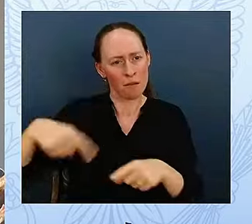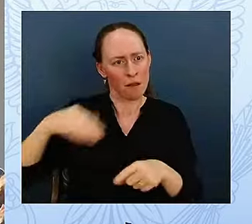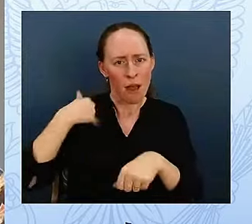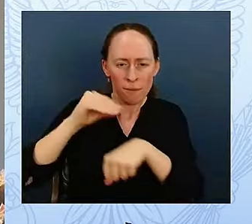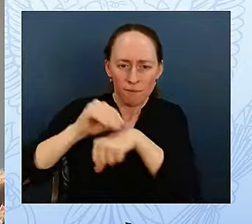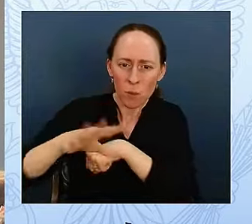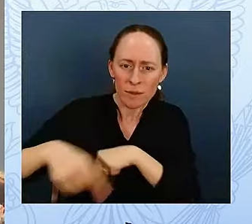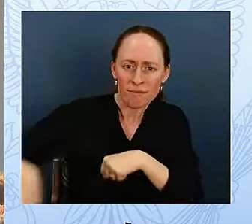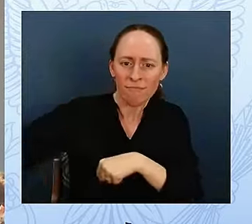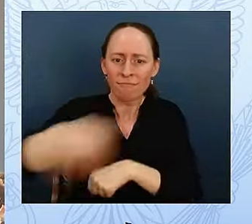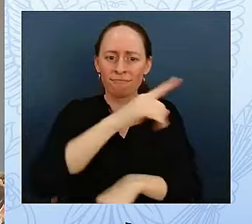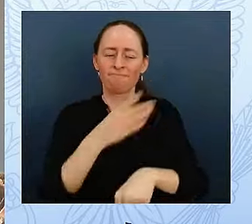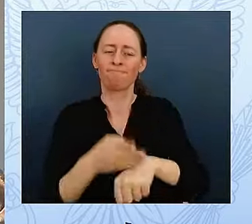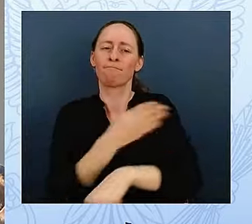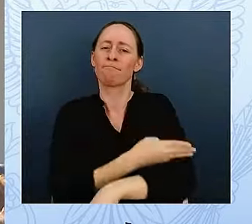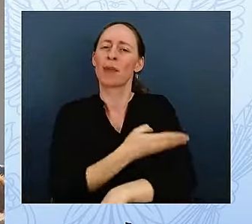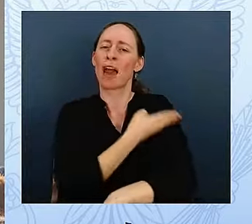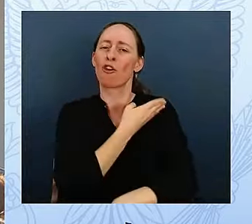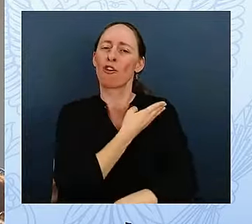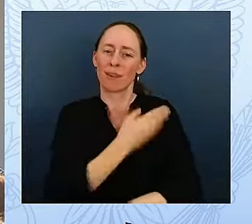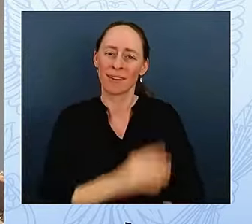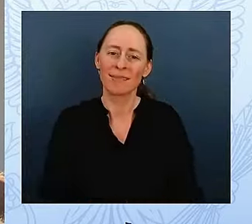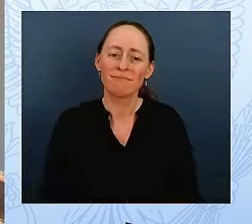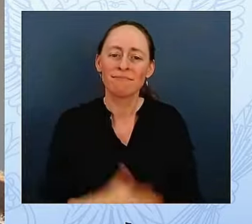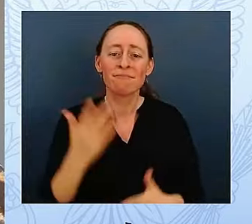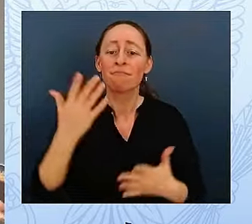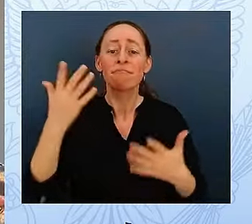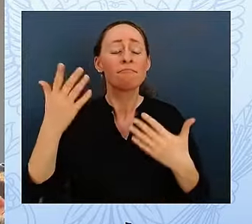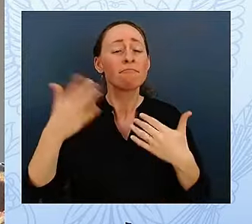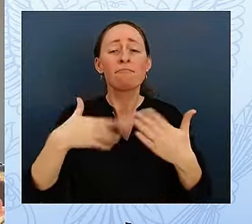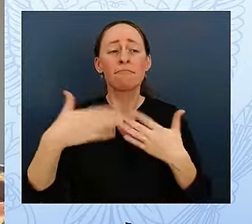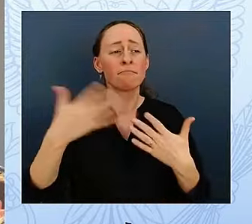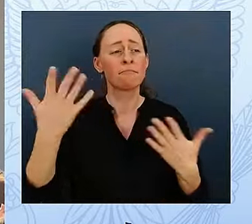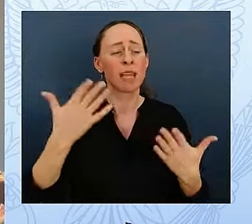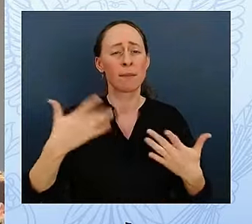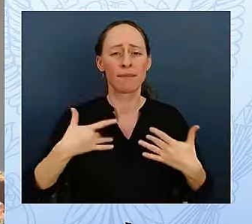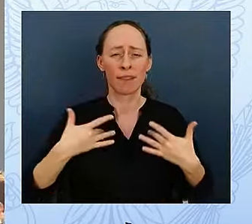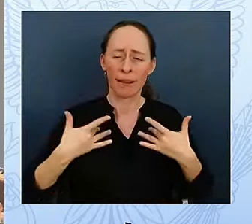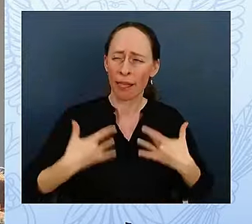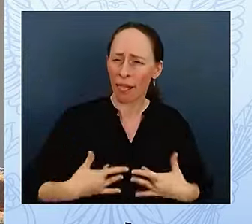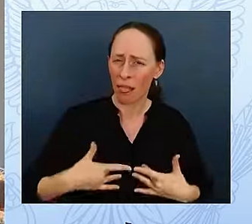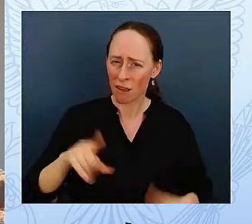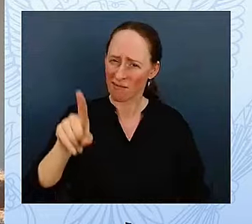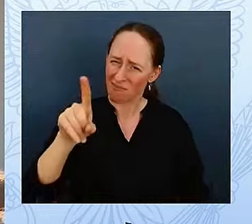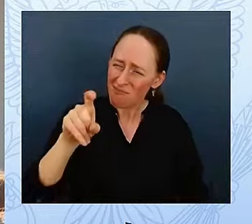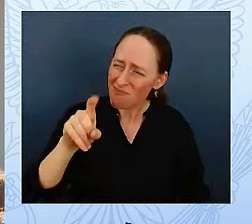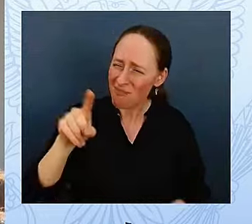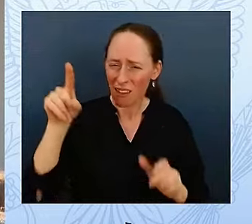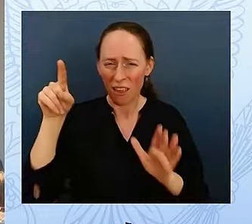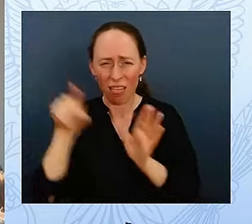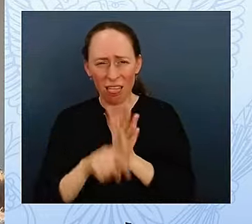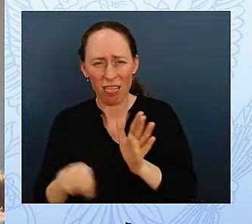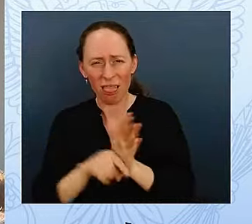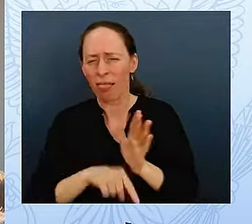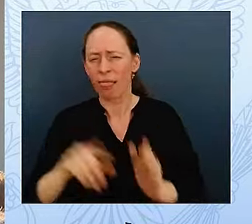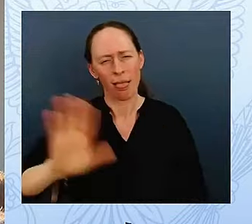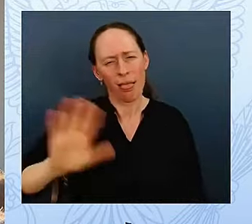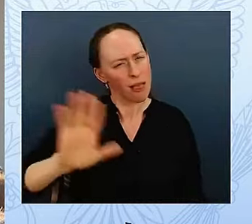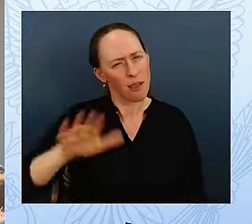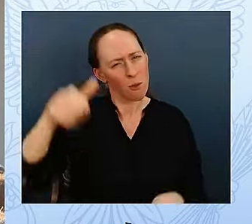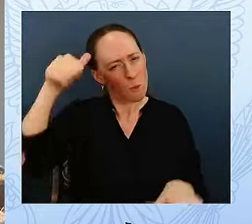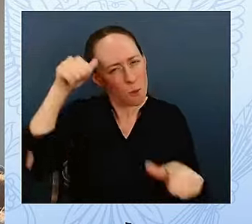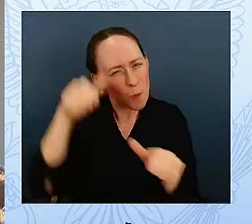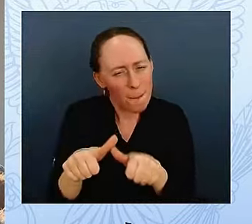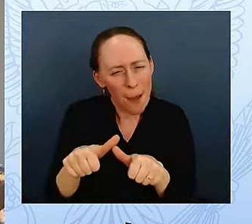cynicism or apathy, we just have to remember Jed Bartlett's White House, a